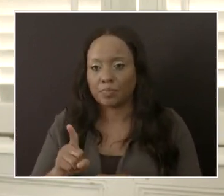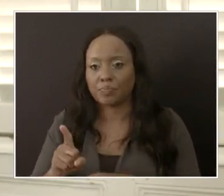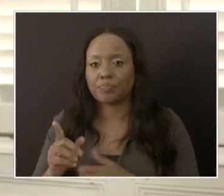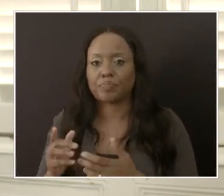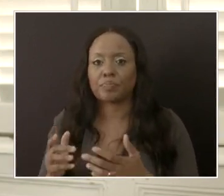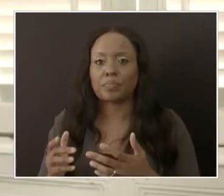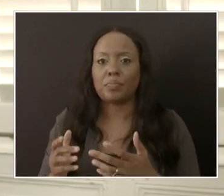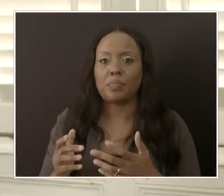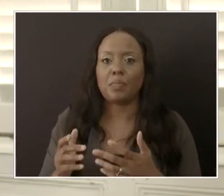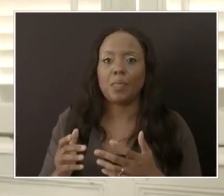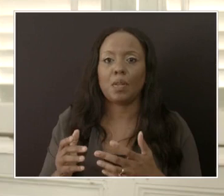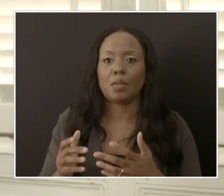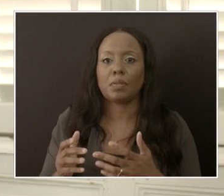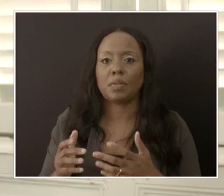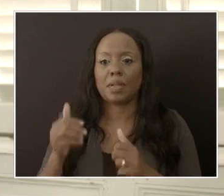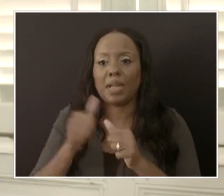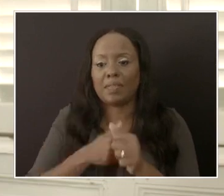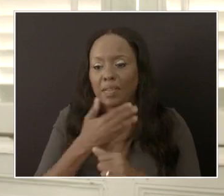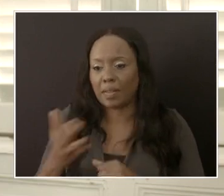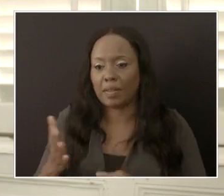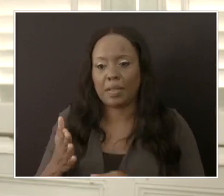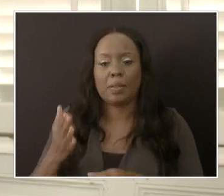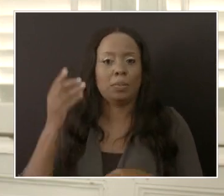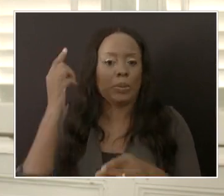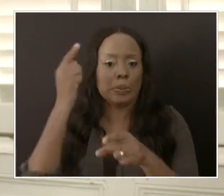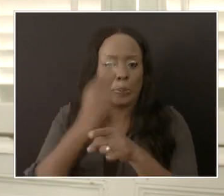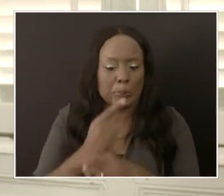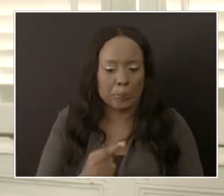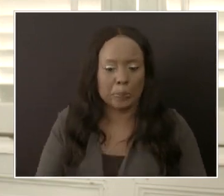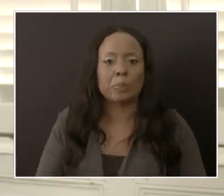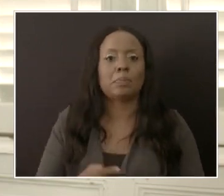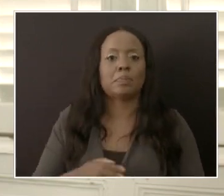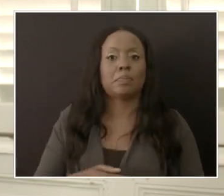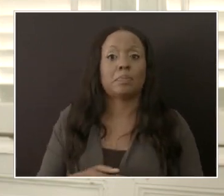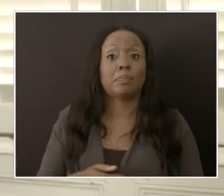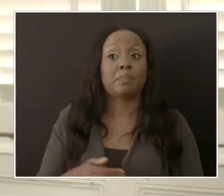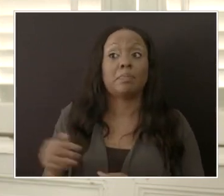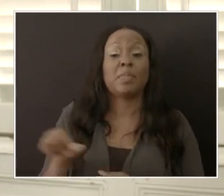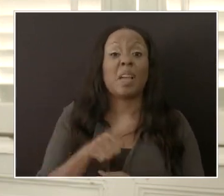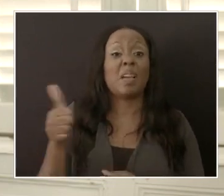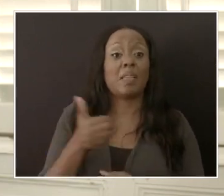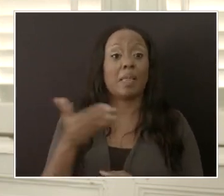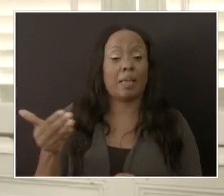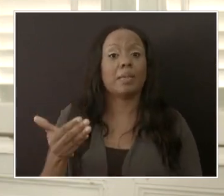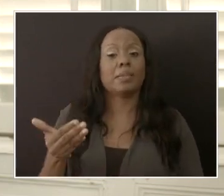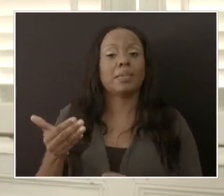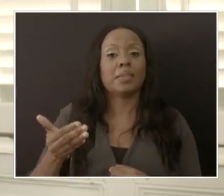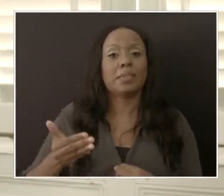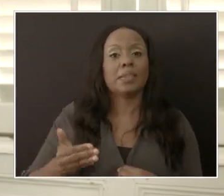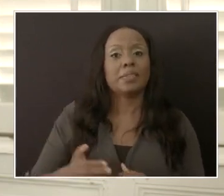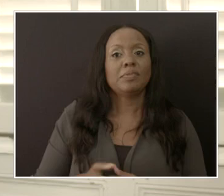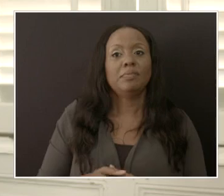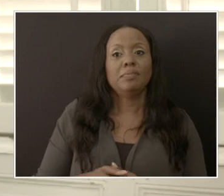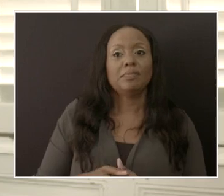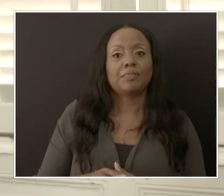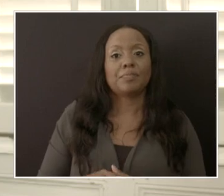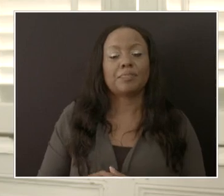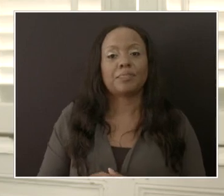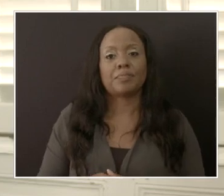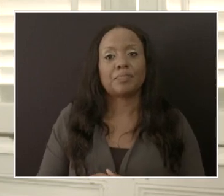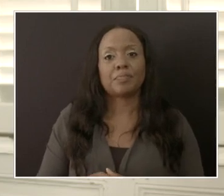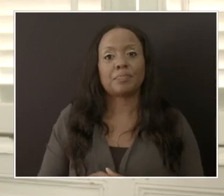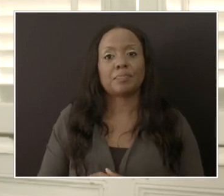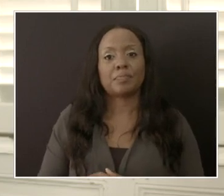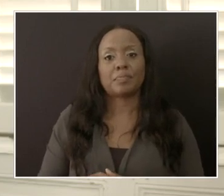fundamentals in place. The other one of the things that you would have seen is that persons who, unless they absolutely had to,